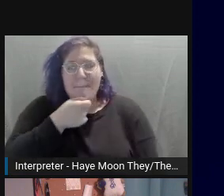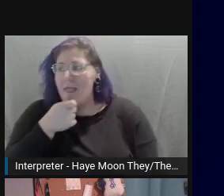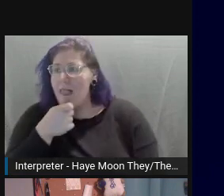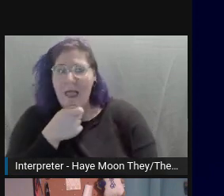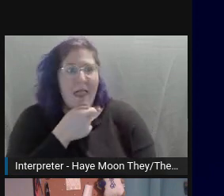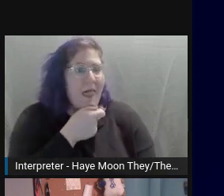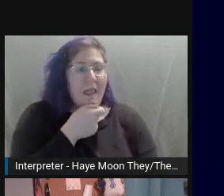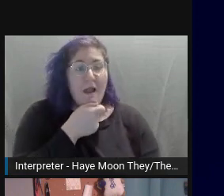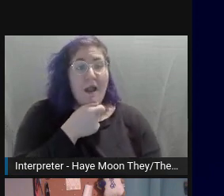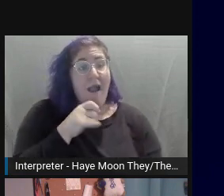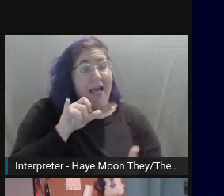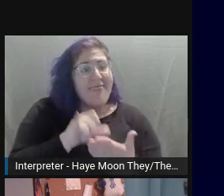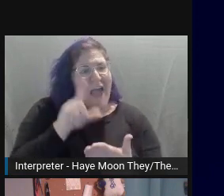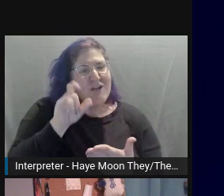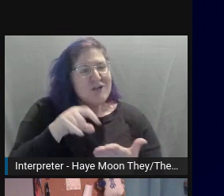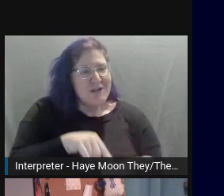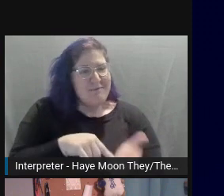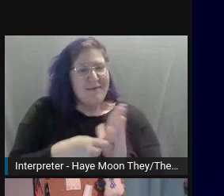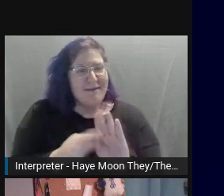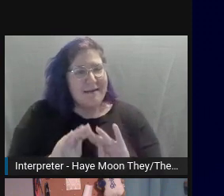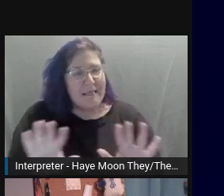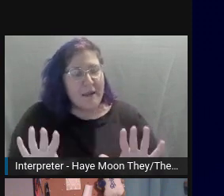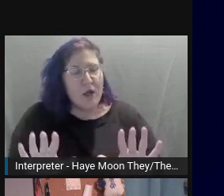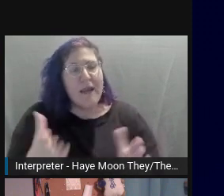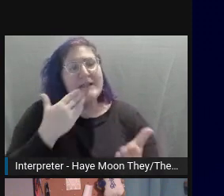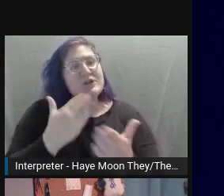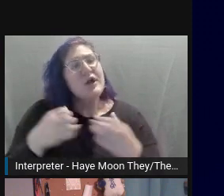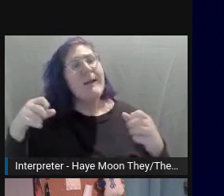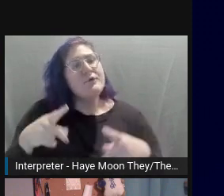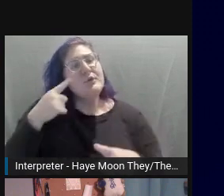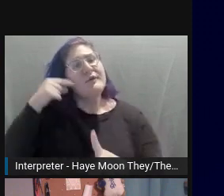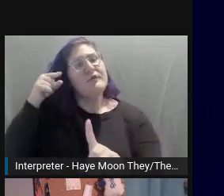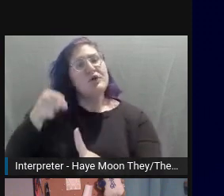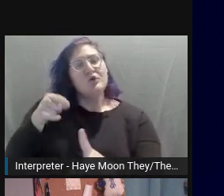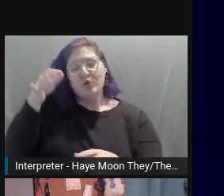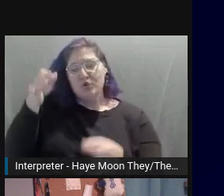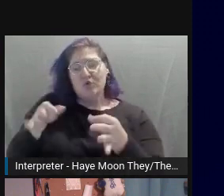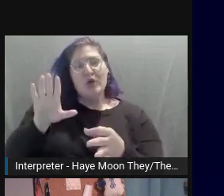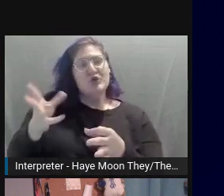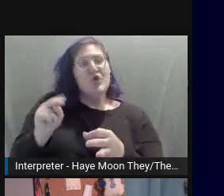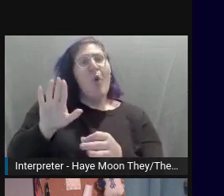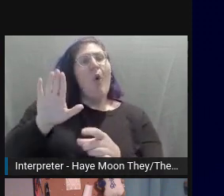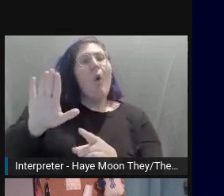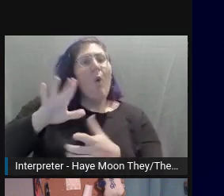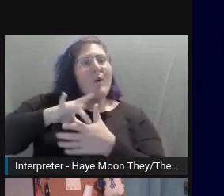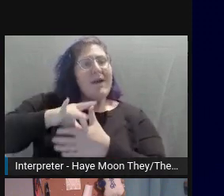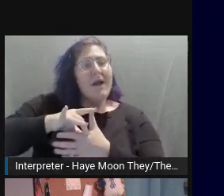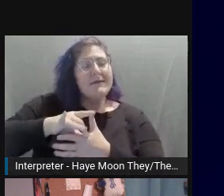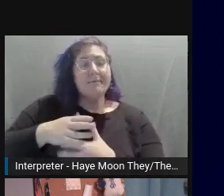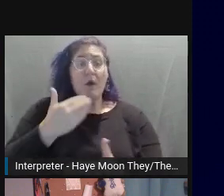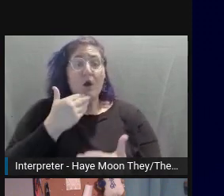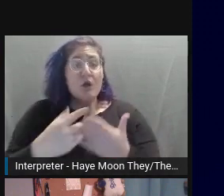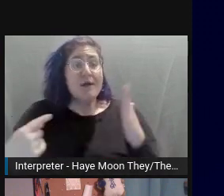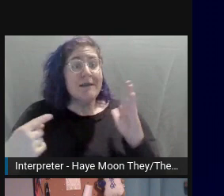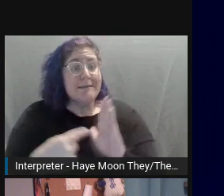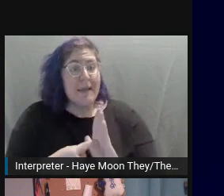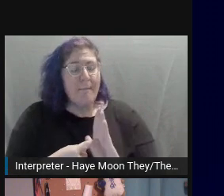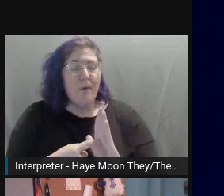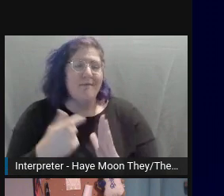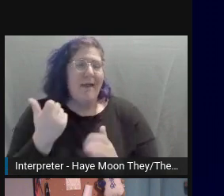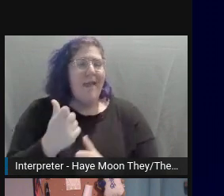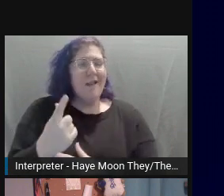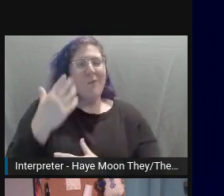feel like alt text is a good opportunity for you to judge your own content. A good example, anyone who knows me knows I struggle to ramble.